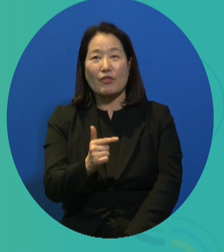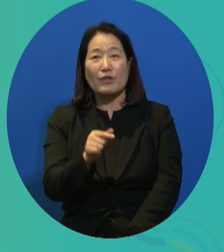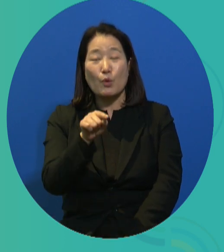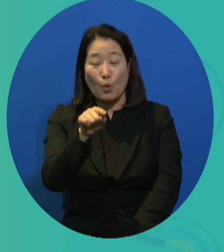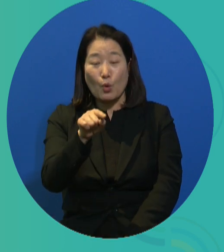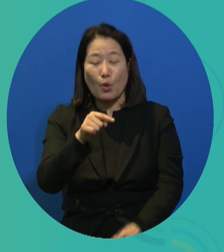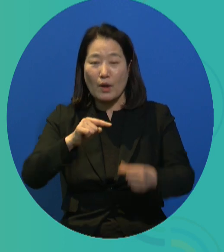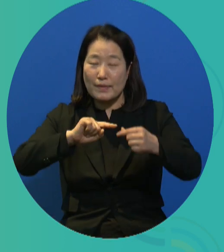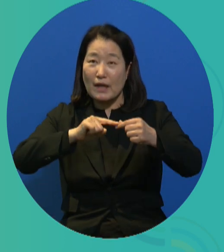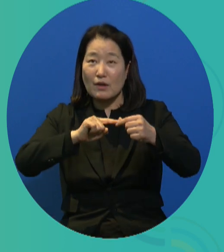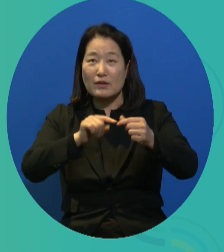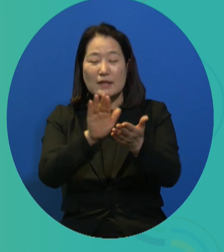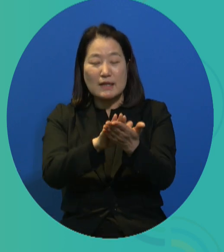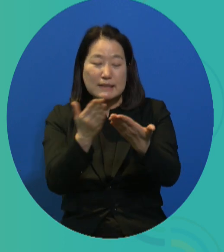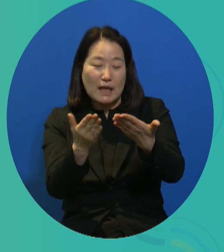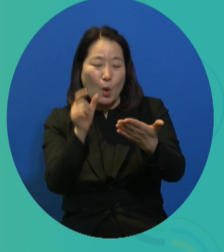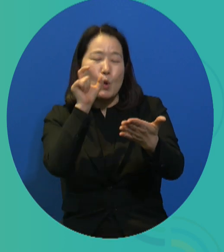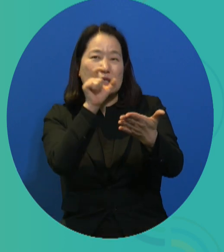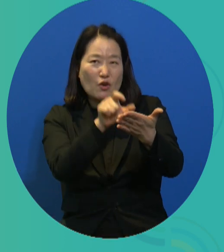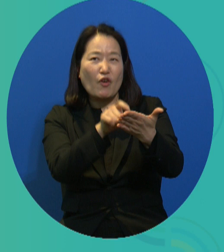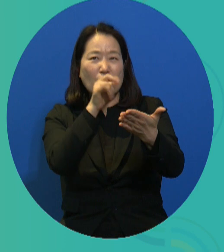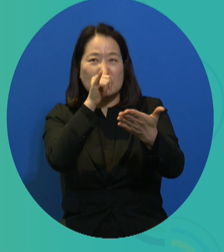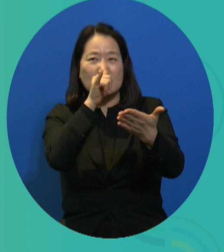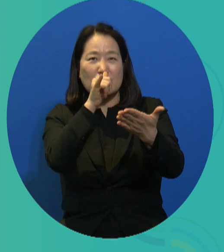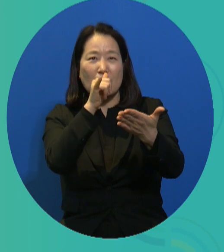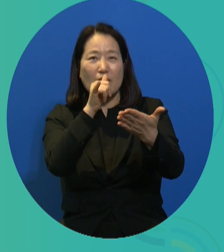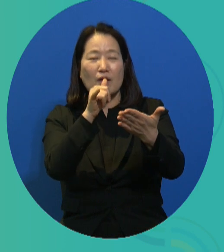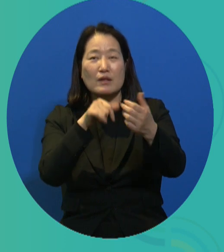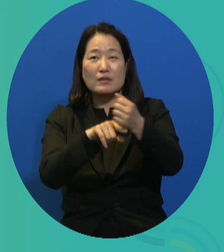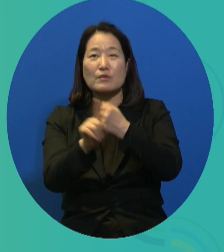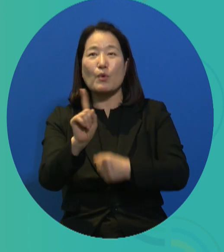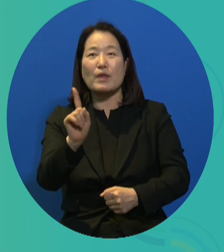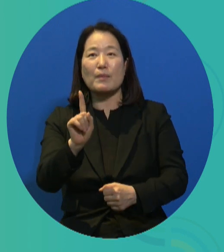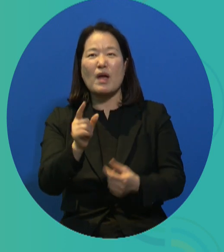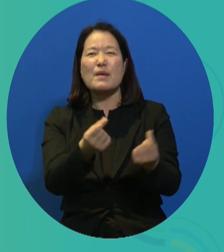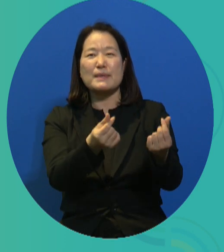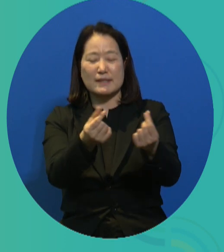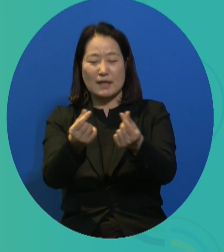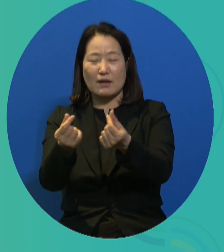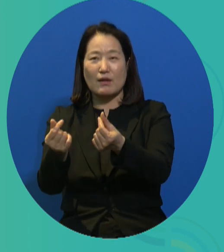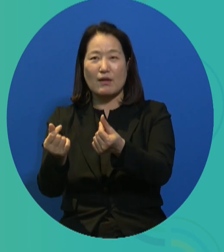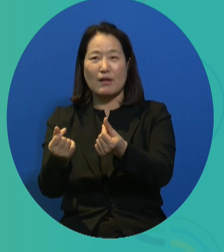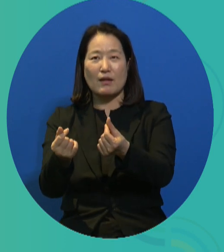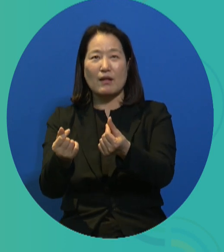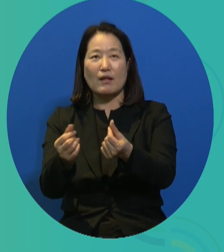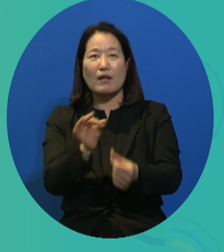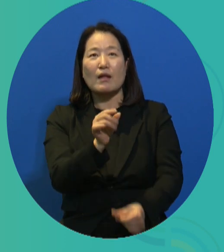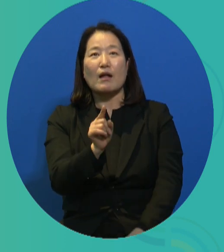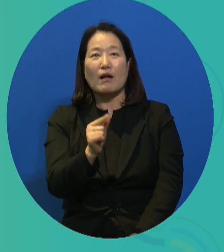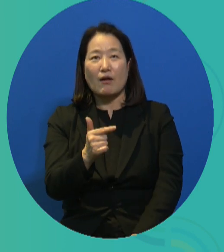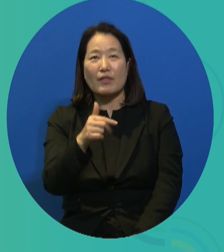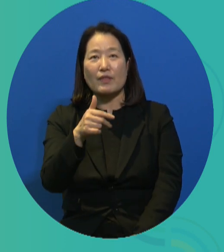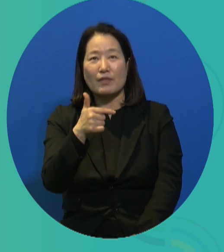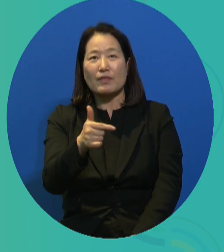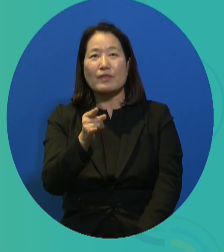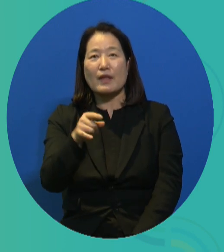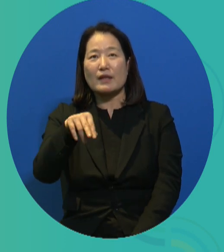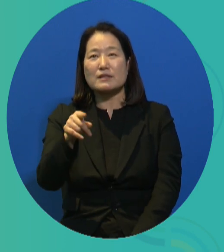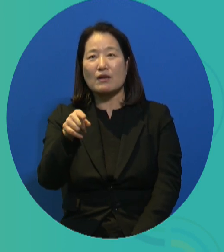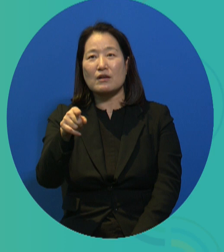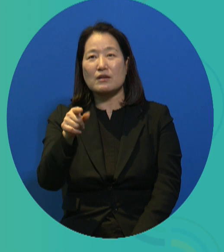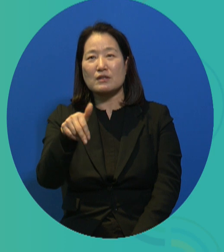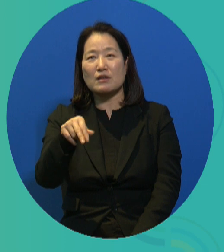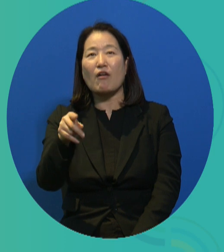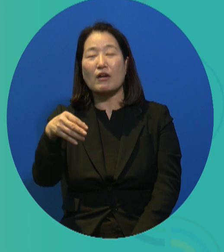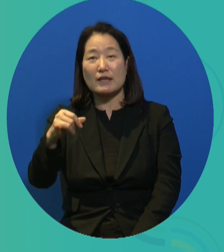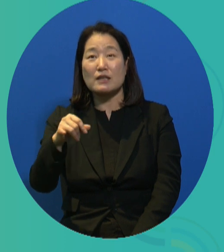recently we've been seeing the rise of the word called unnecessary, which is also quite unfamiliar, but it's also an amalgam